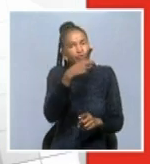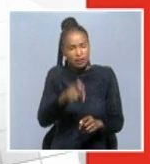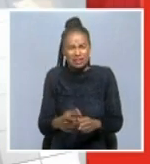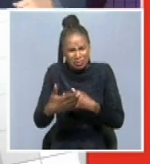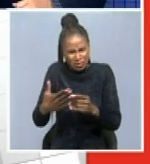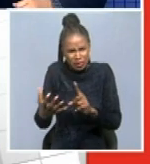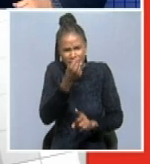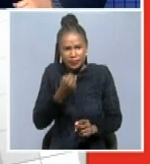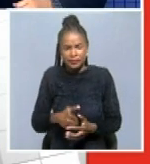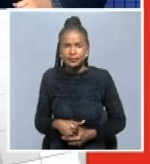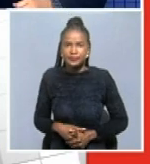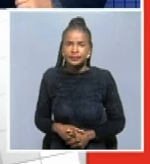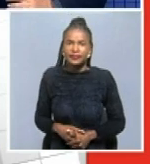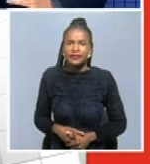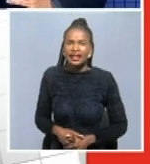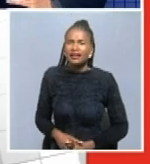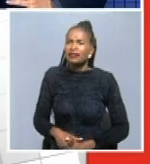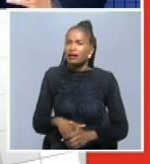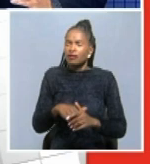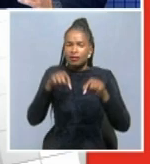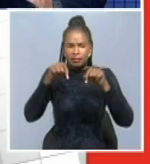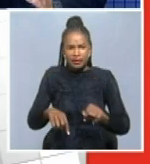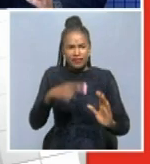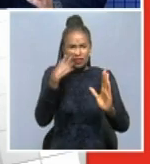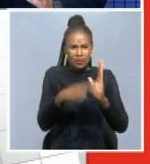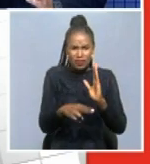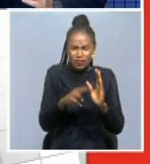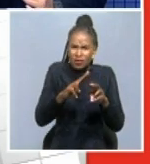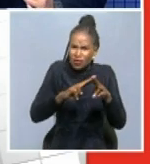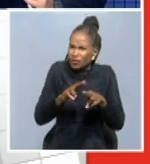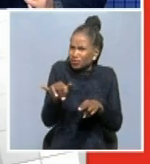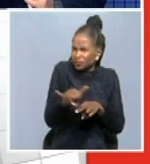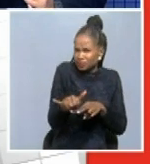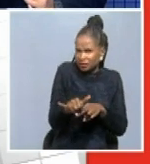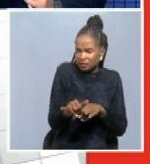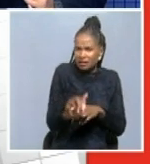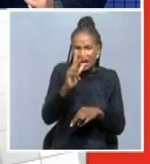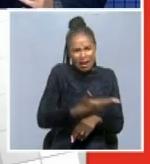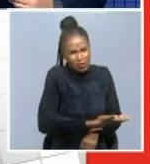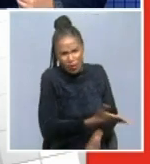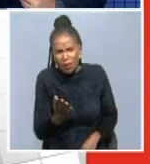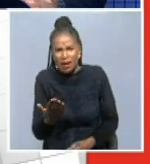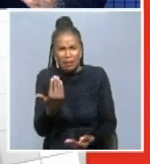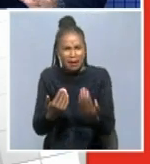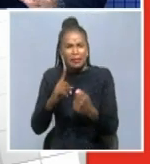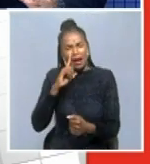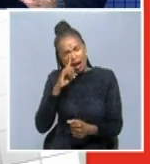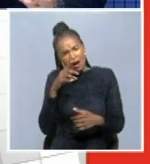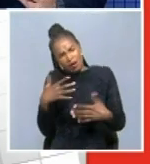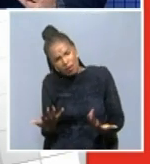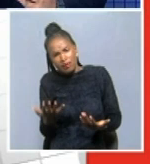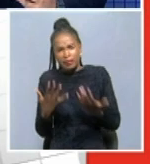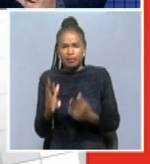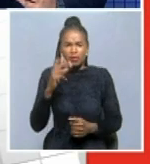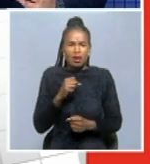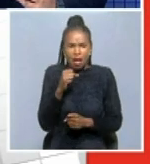So, what is the criteria for this targeted testing? Can people, when they do experience any